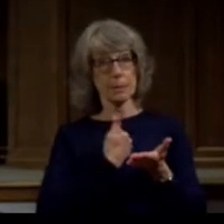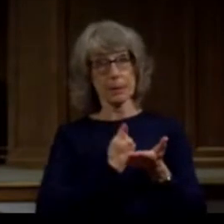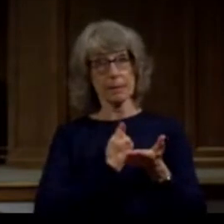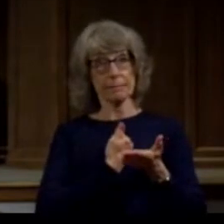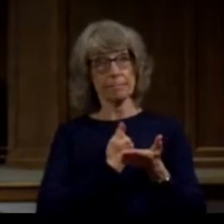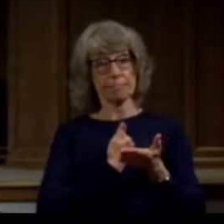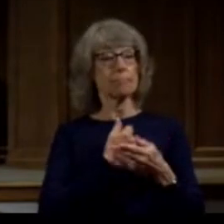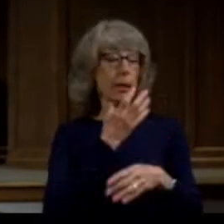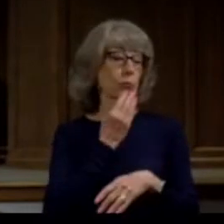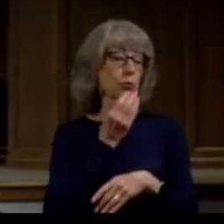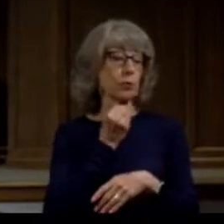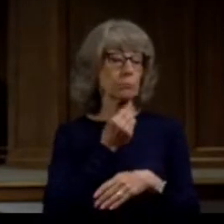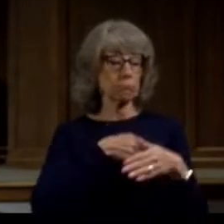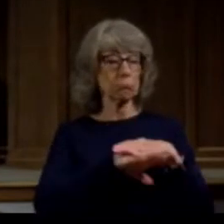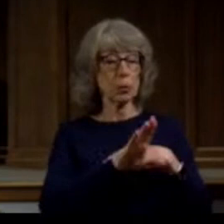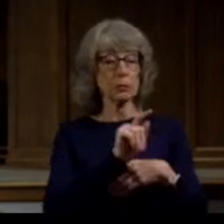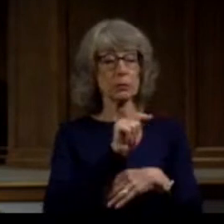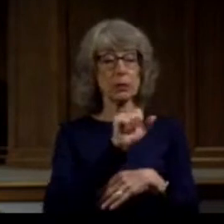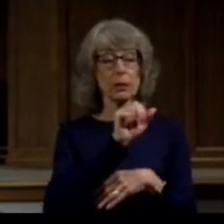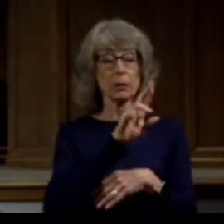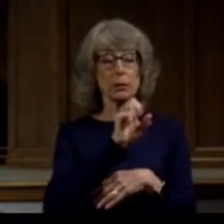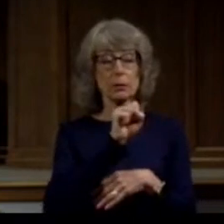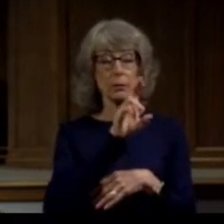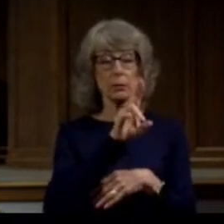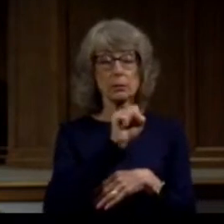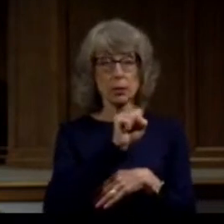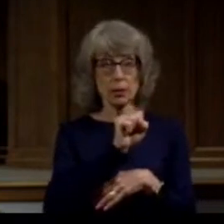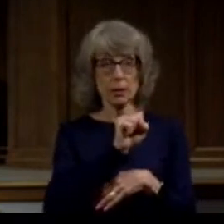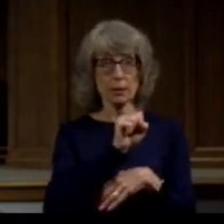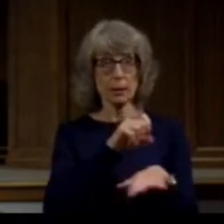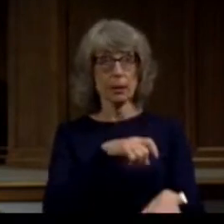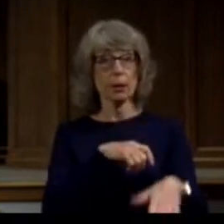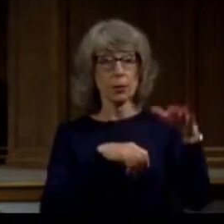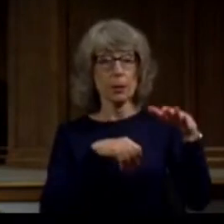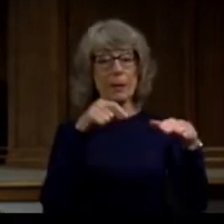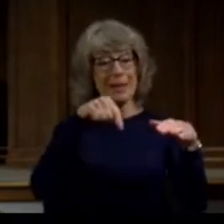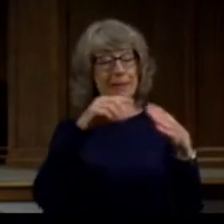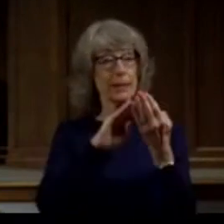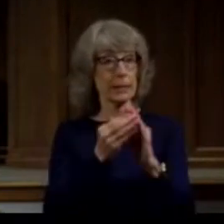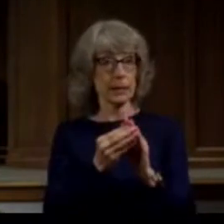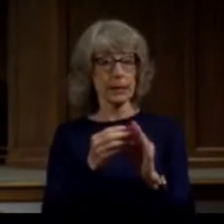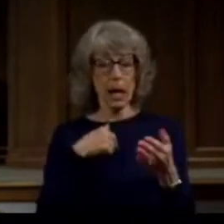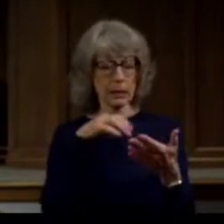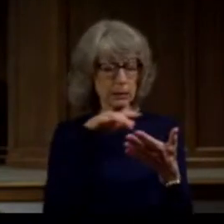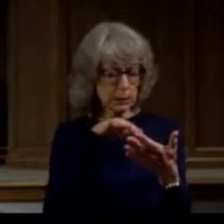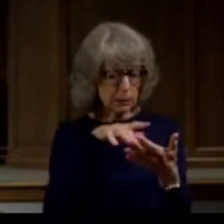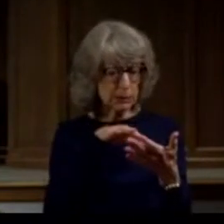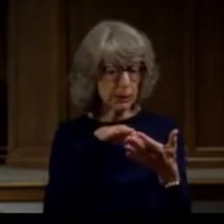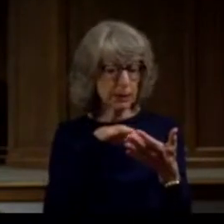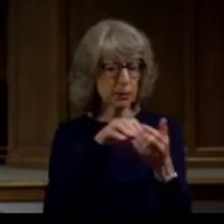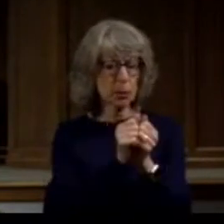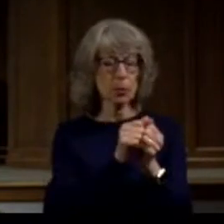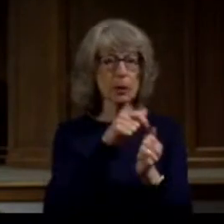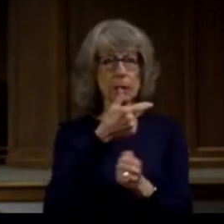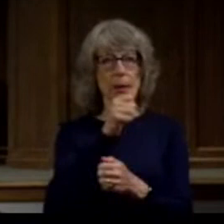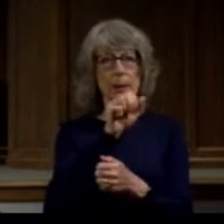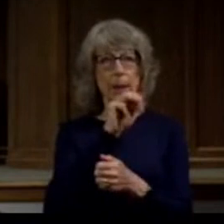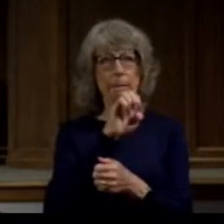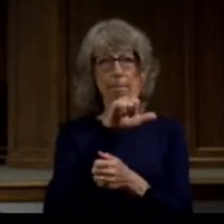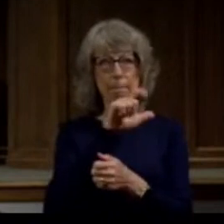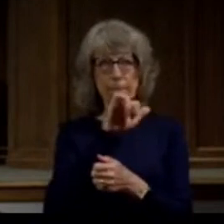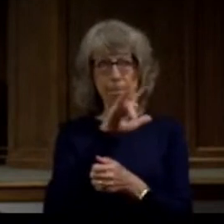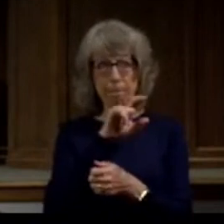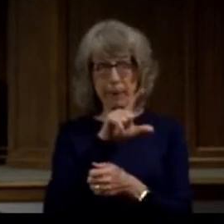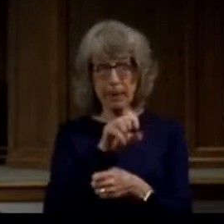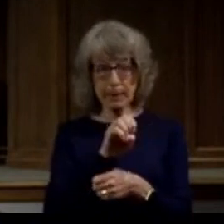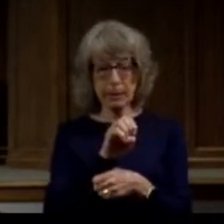Jew born in Tarsus of Cilicia, but brought up in this city. I studied under Gamaliel and was thoroughly trained in the law